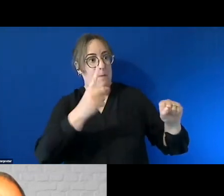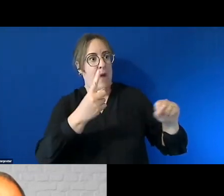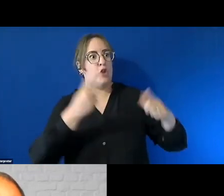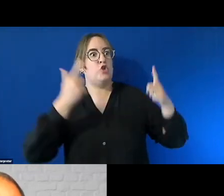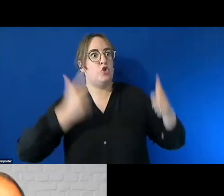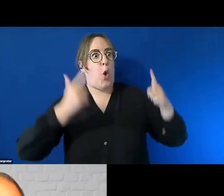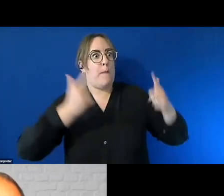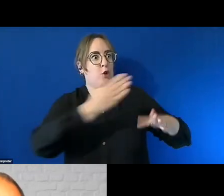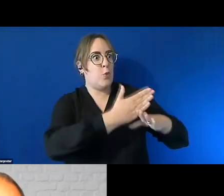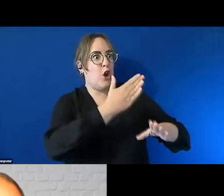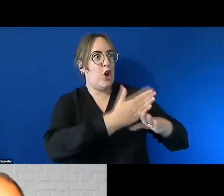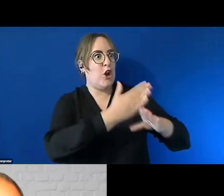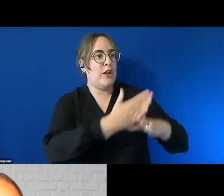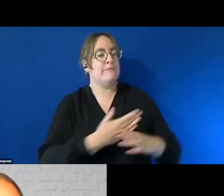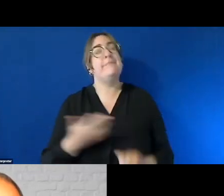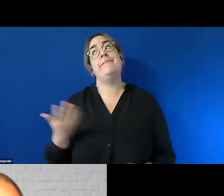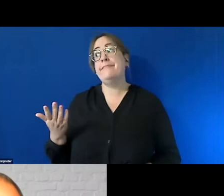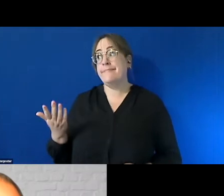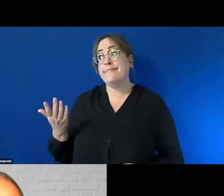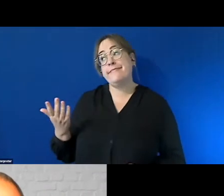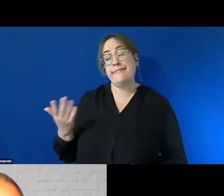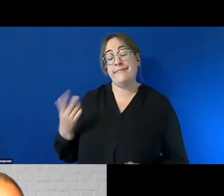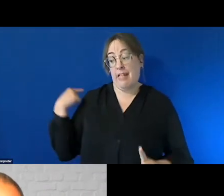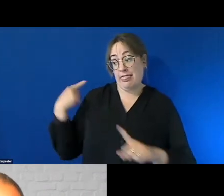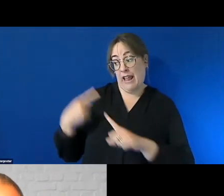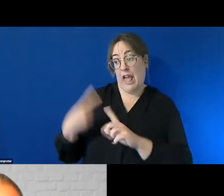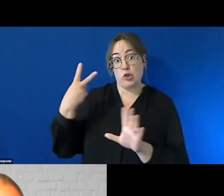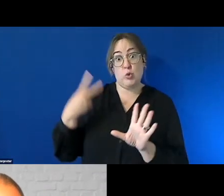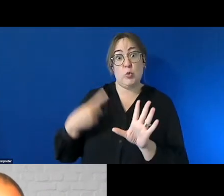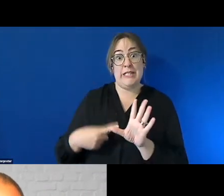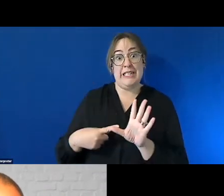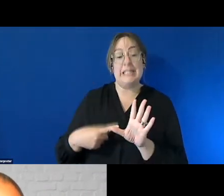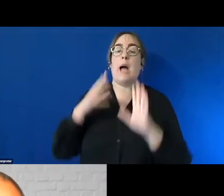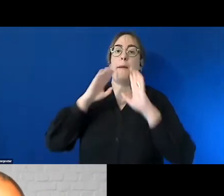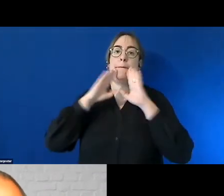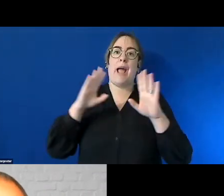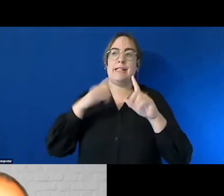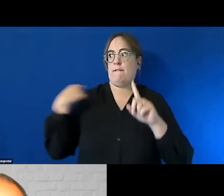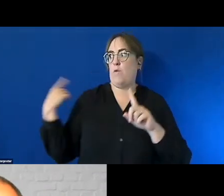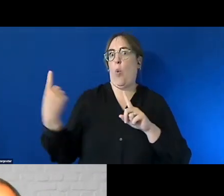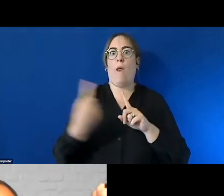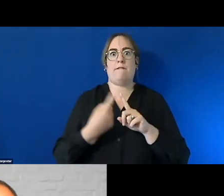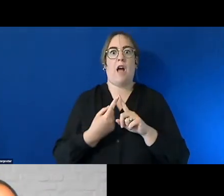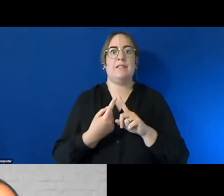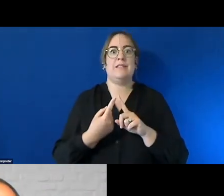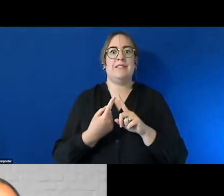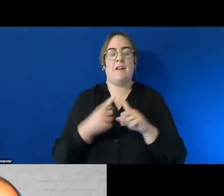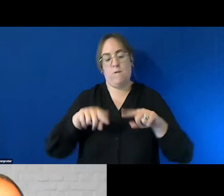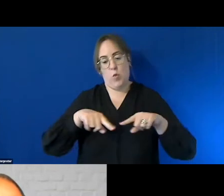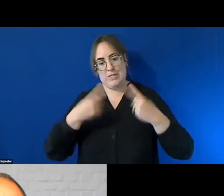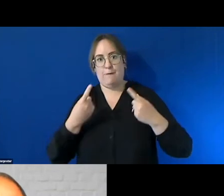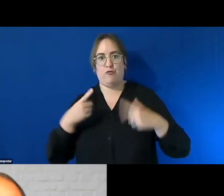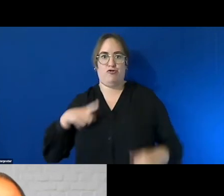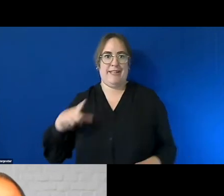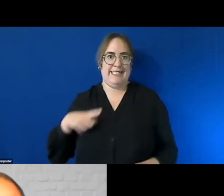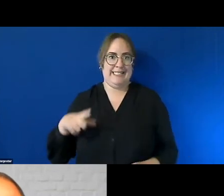on we have look it's been the last two years have been well they've been amazing for all of us at all different different ways